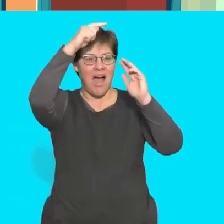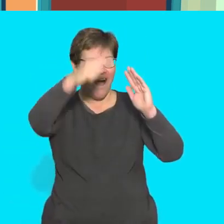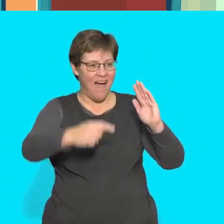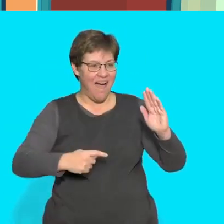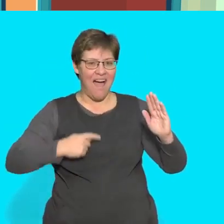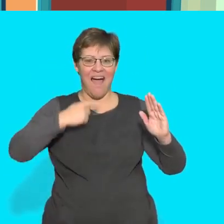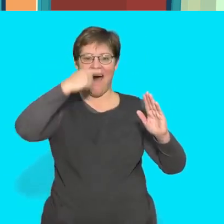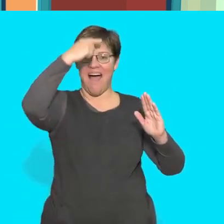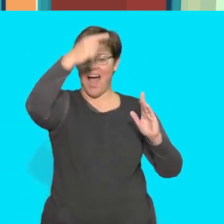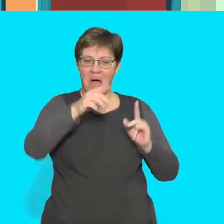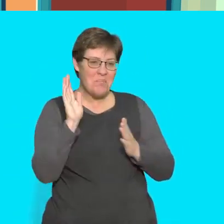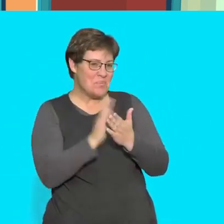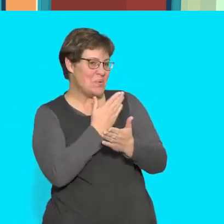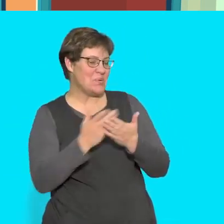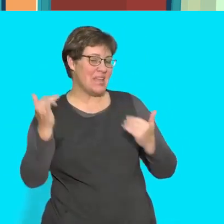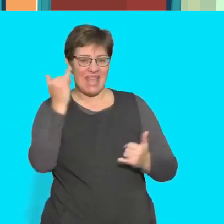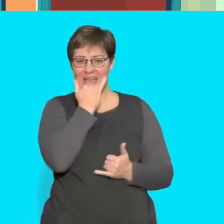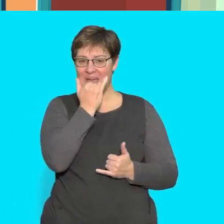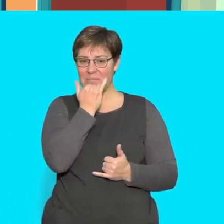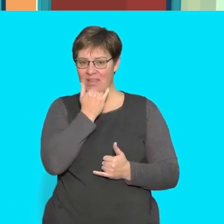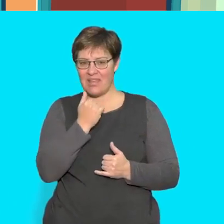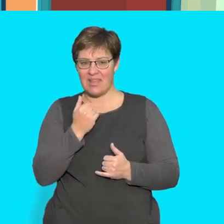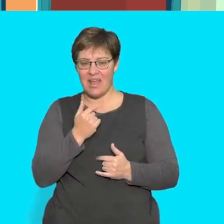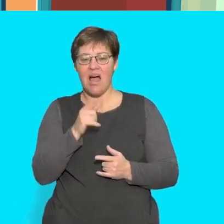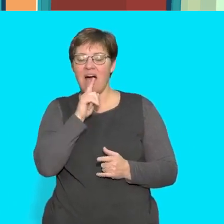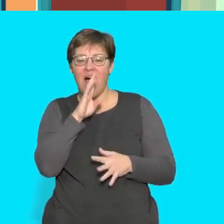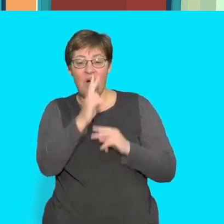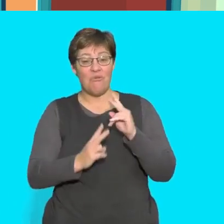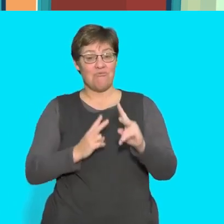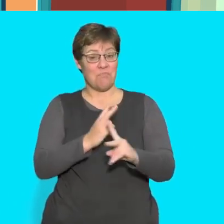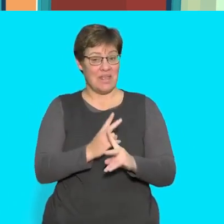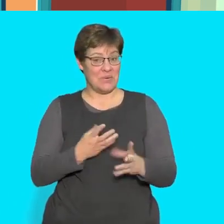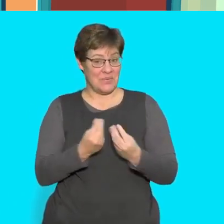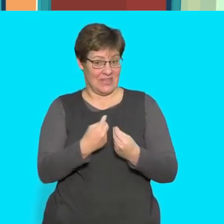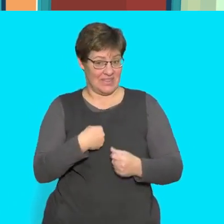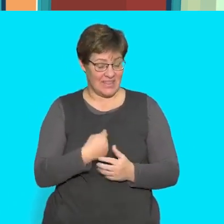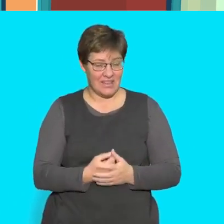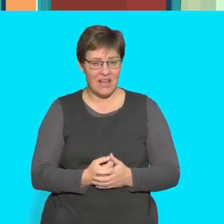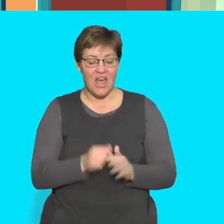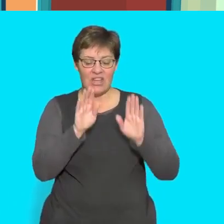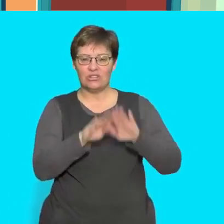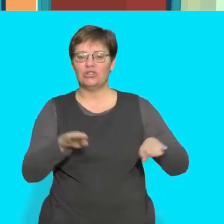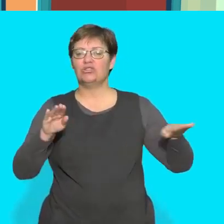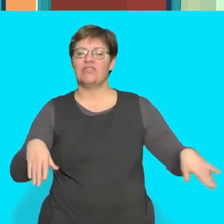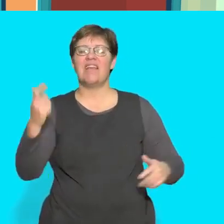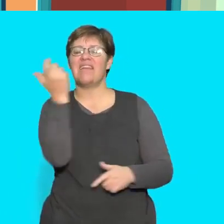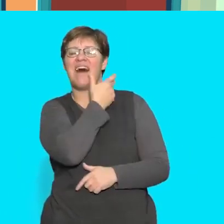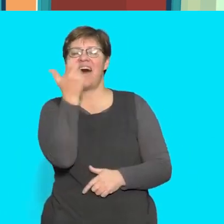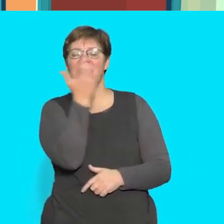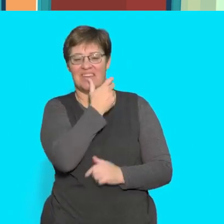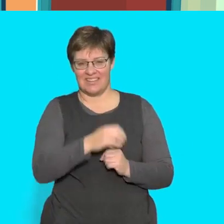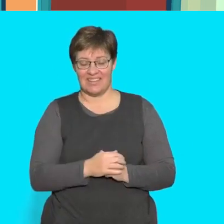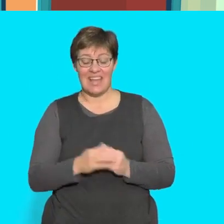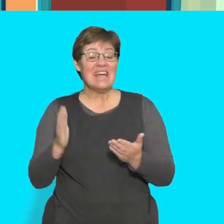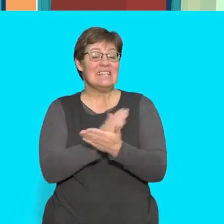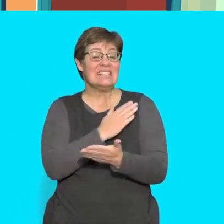playing a happy tune keep your eyes closed and repeat after me the children are laughing some